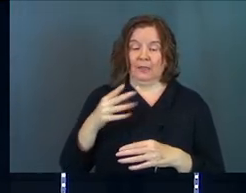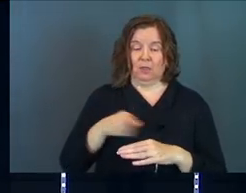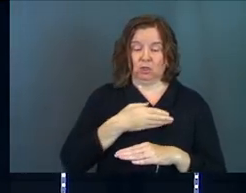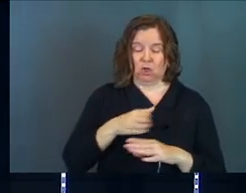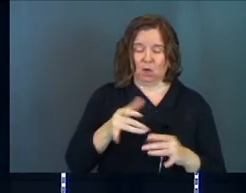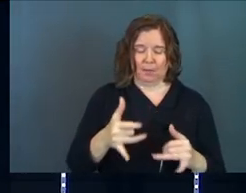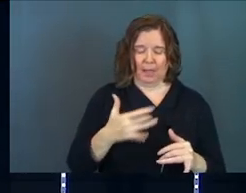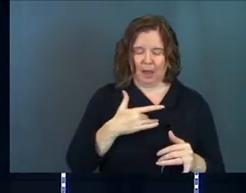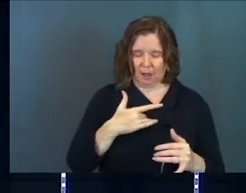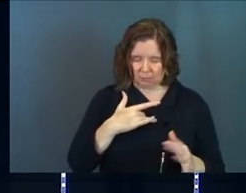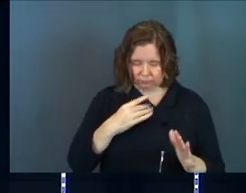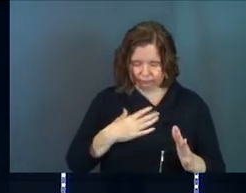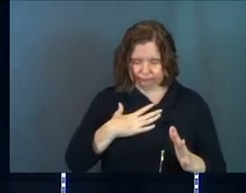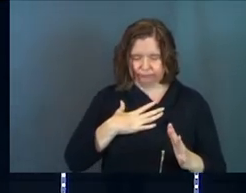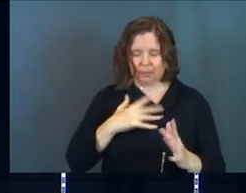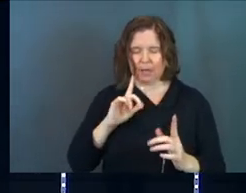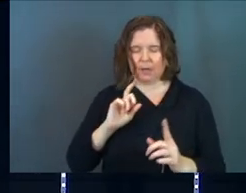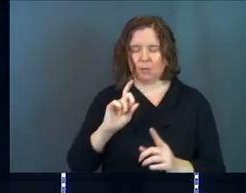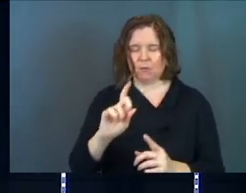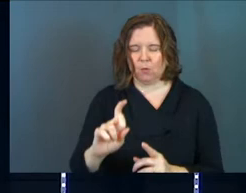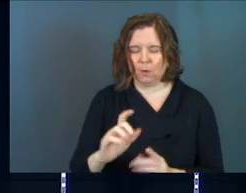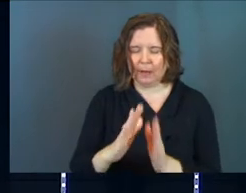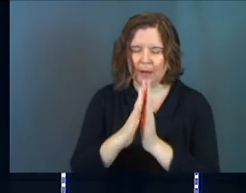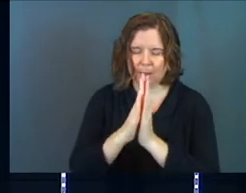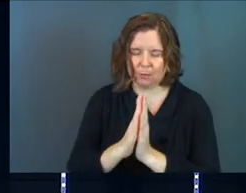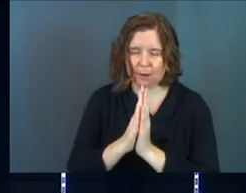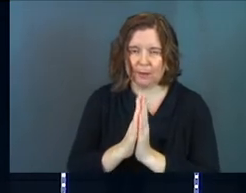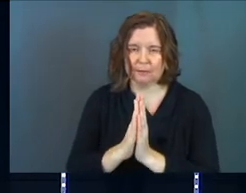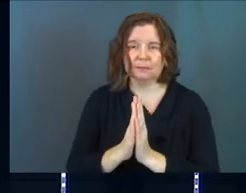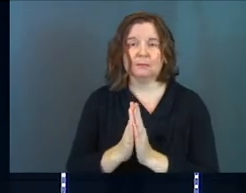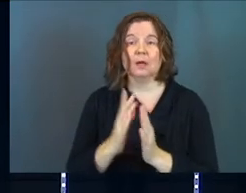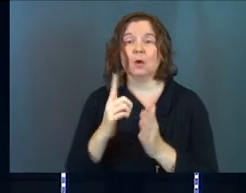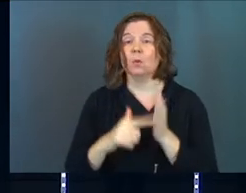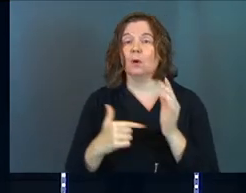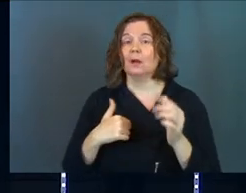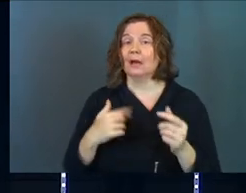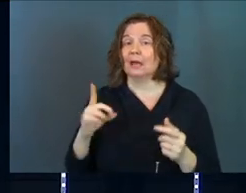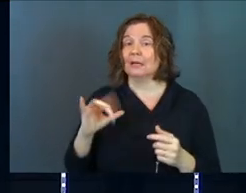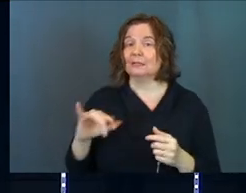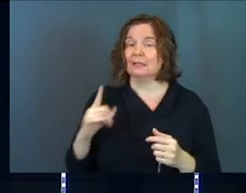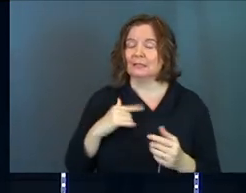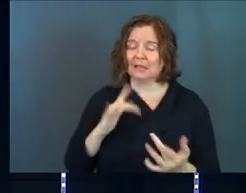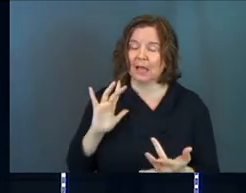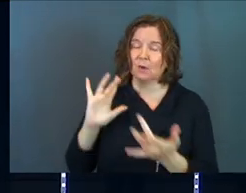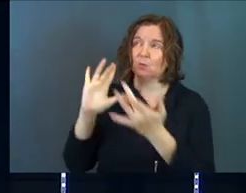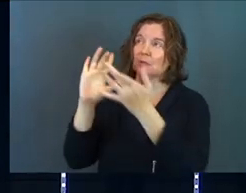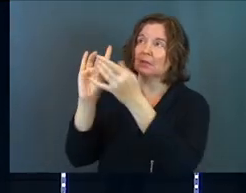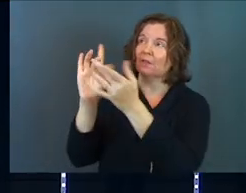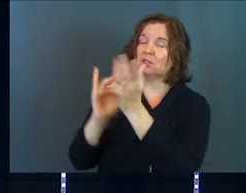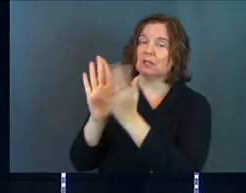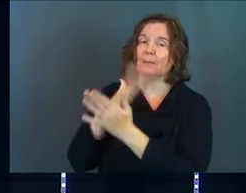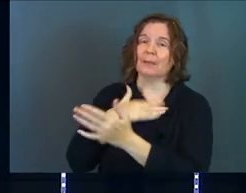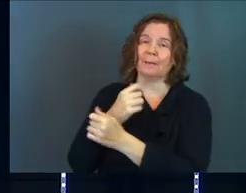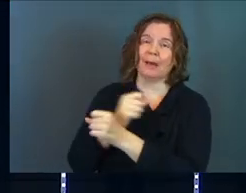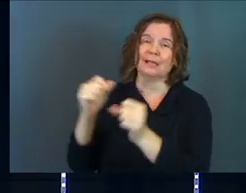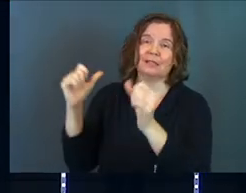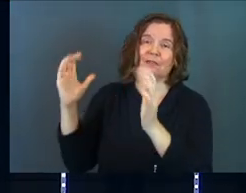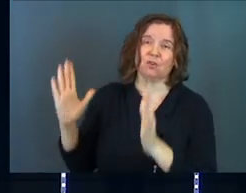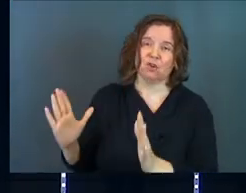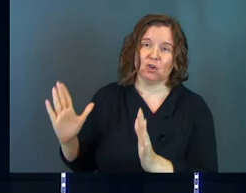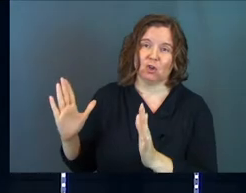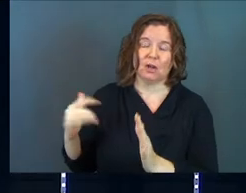played and I went forward and I prayed the prayer. And what I did is I reached out for Jesus to be my savior.